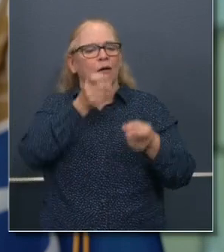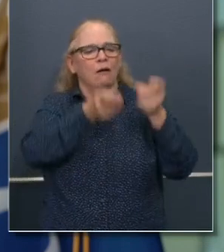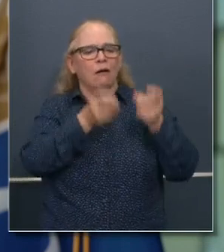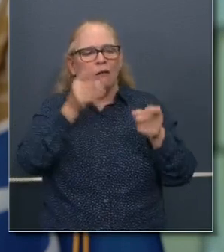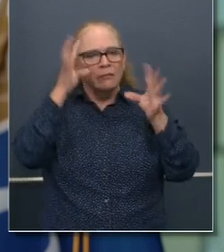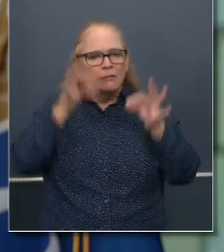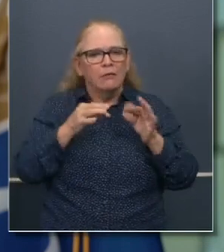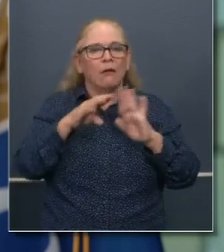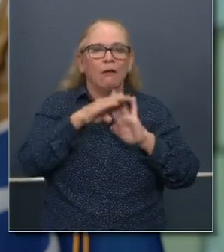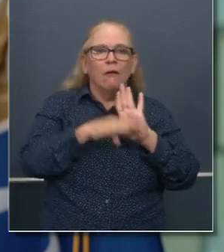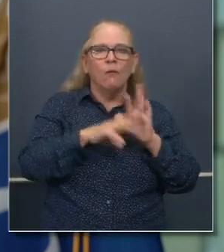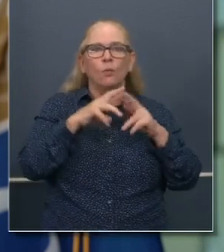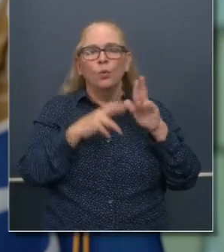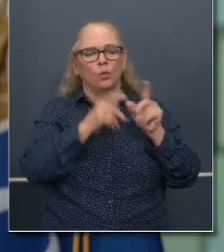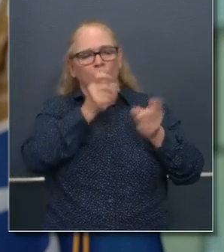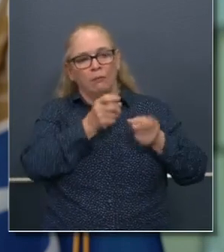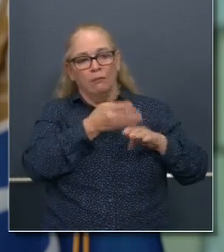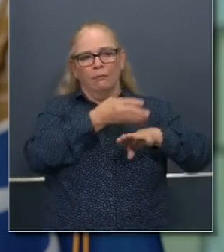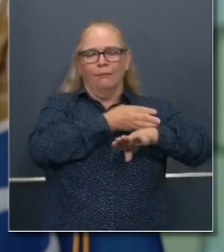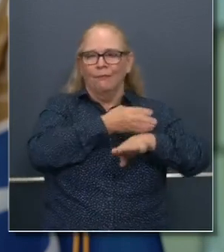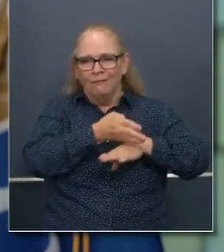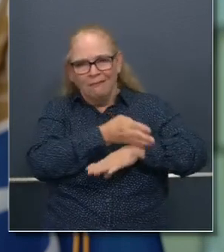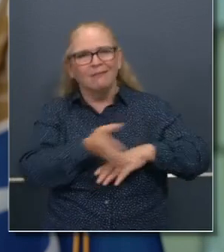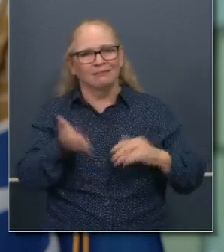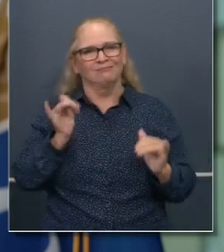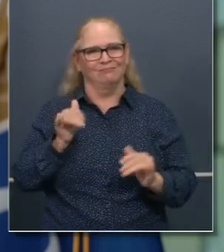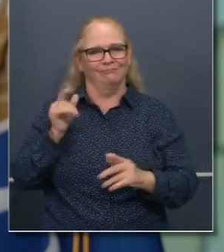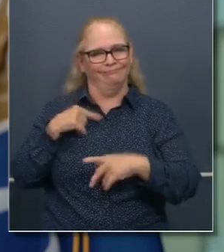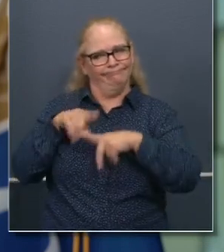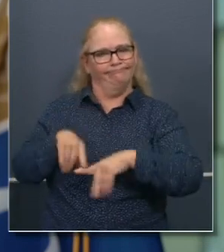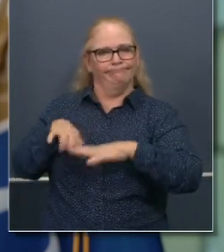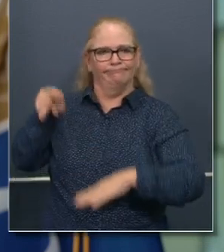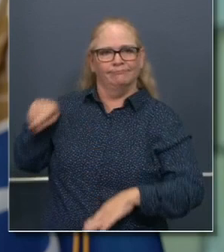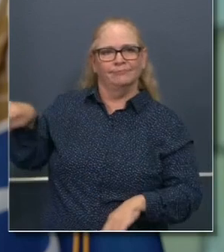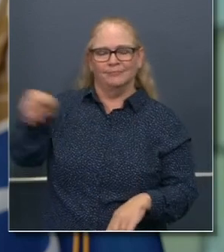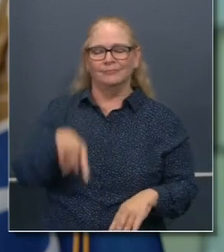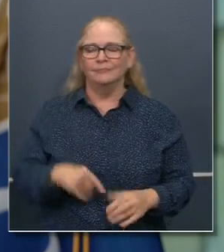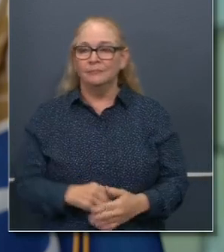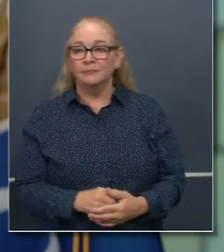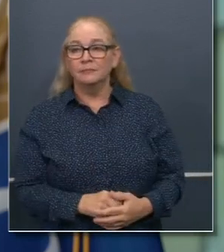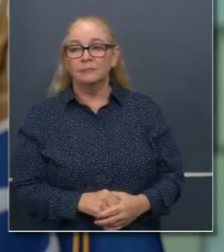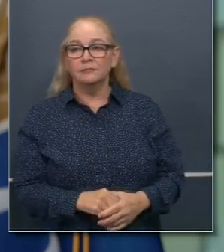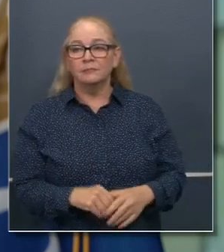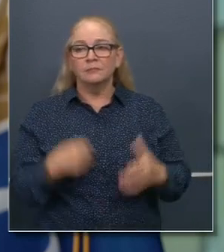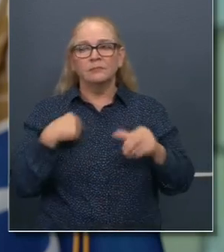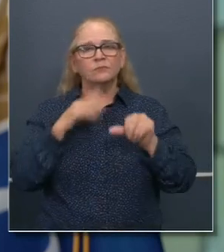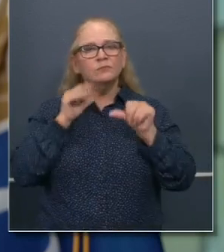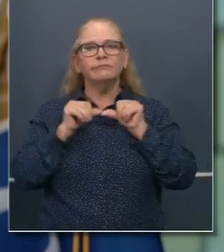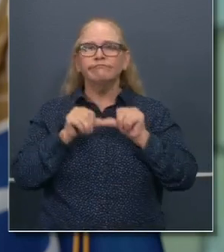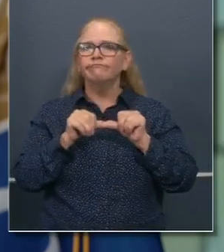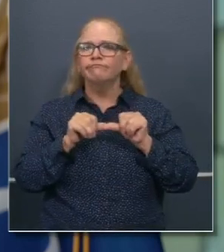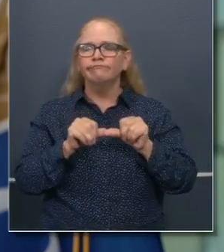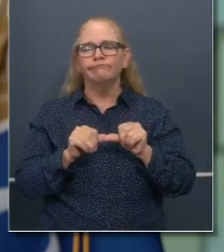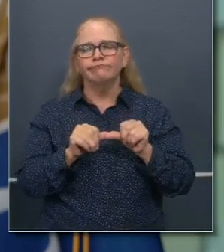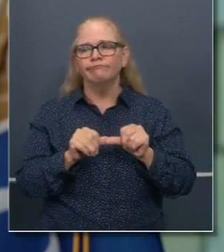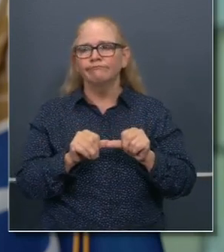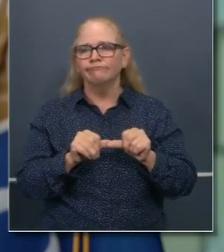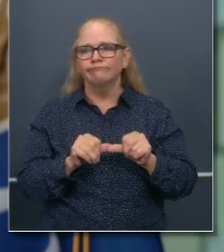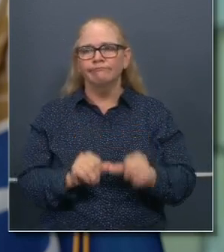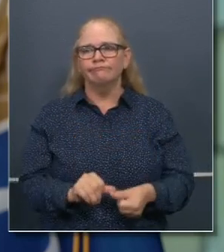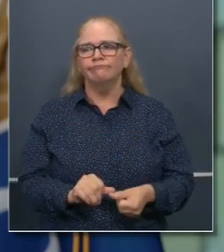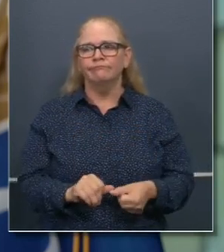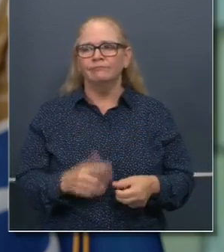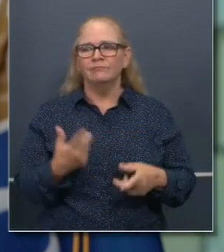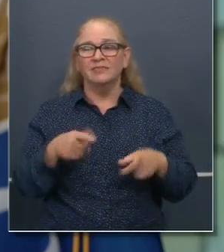with much more focus, much more intention, and more deliberative mindset than was the case a number of months